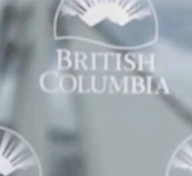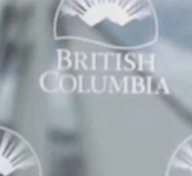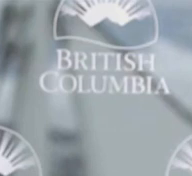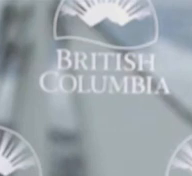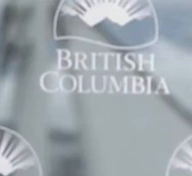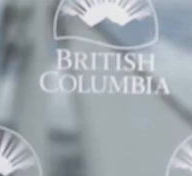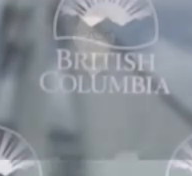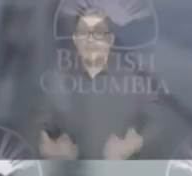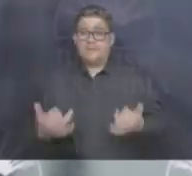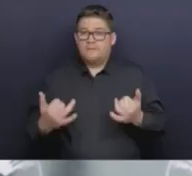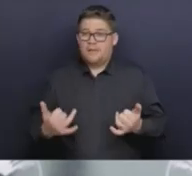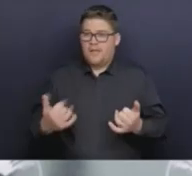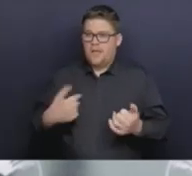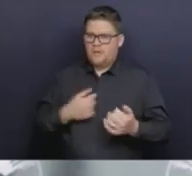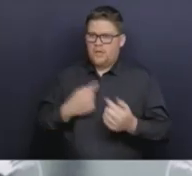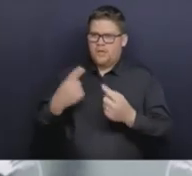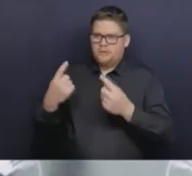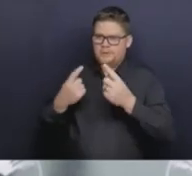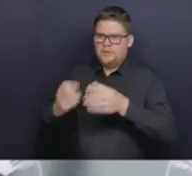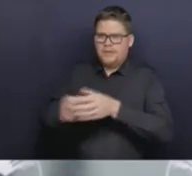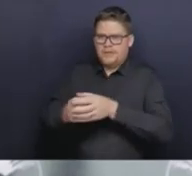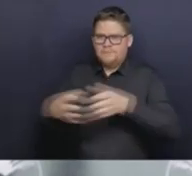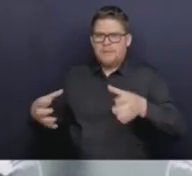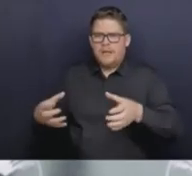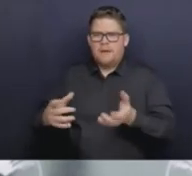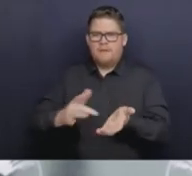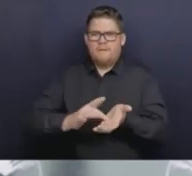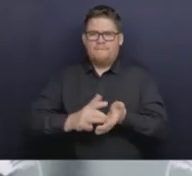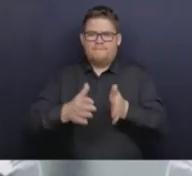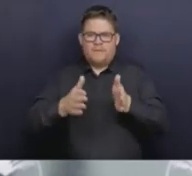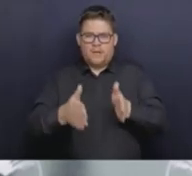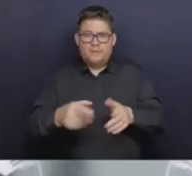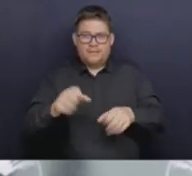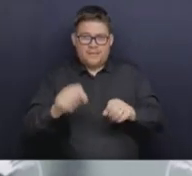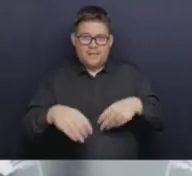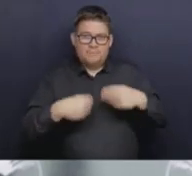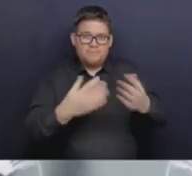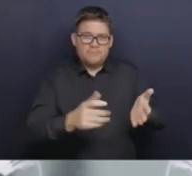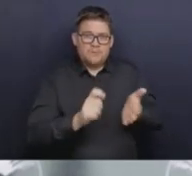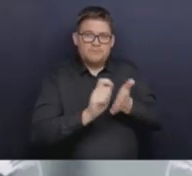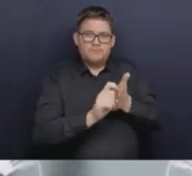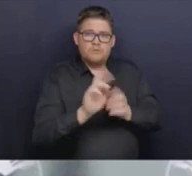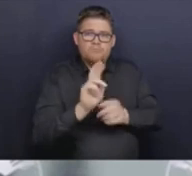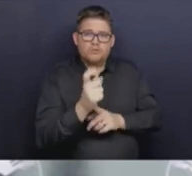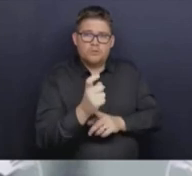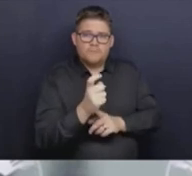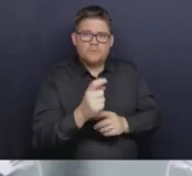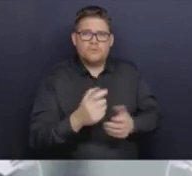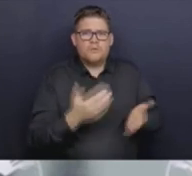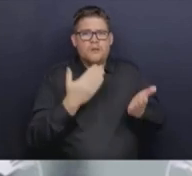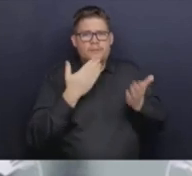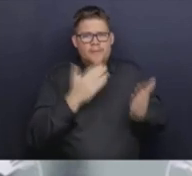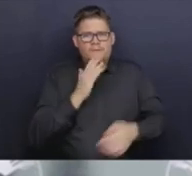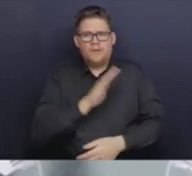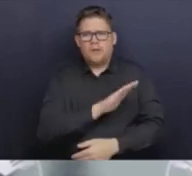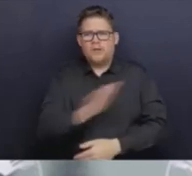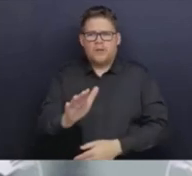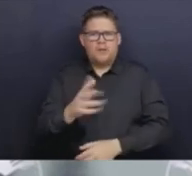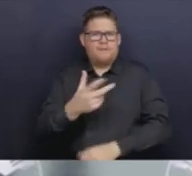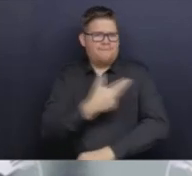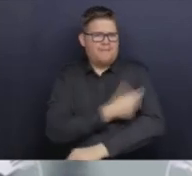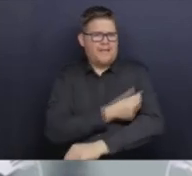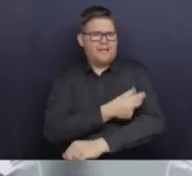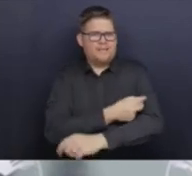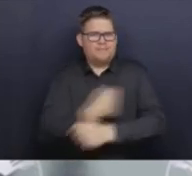practice of pharmacists. I talked a little bit about vaccination. But the efforts so far have been extremely successful. And we're very positive about what's happened